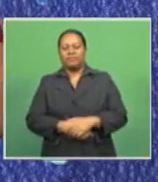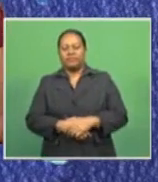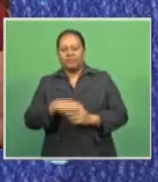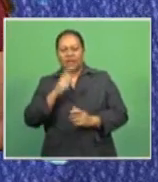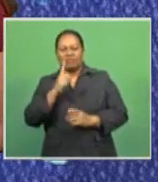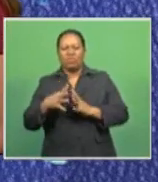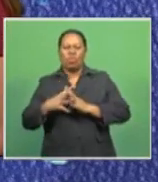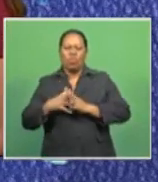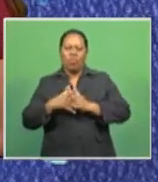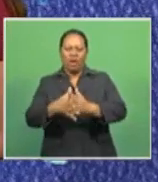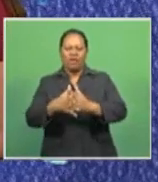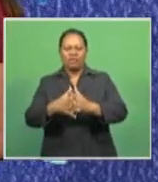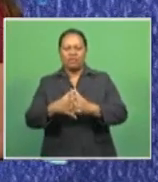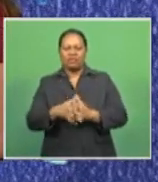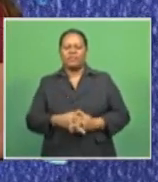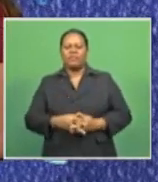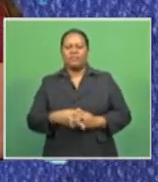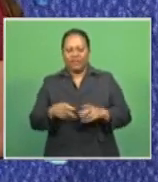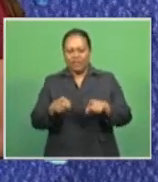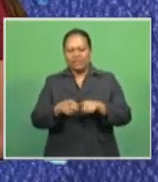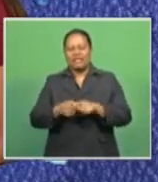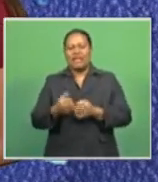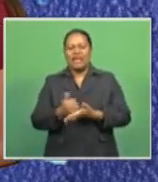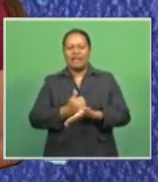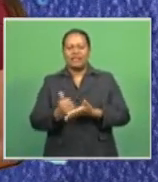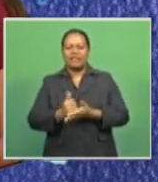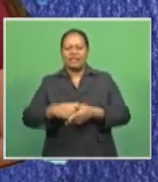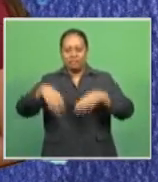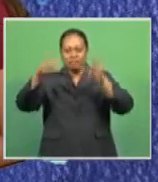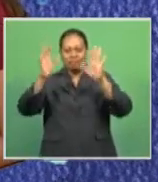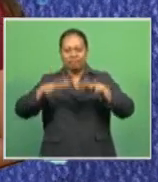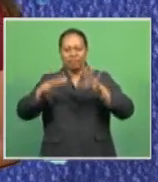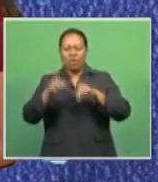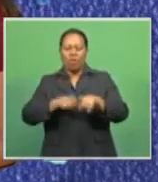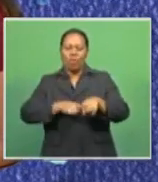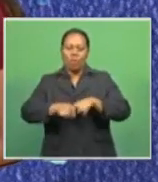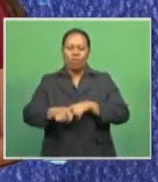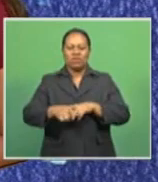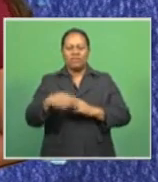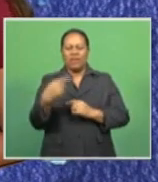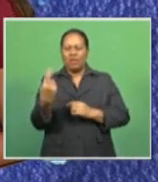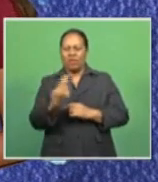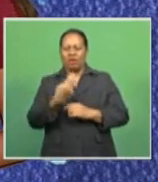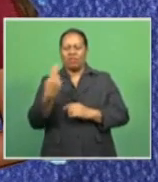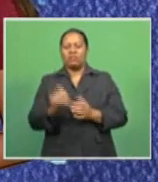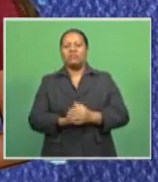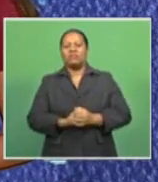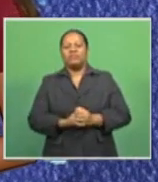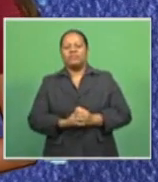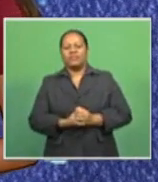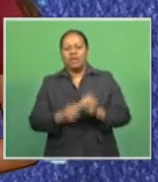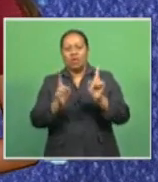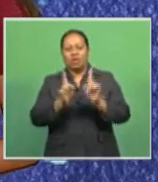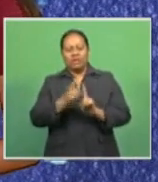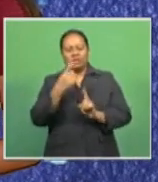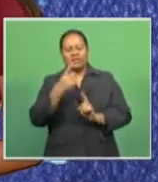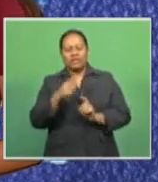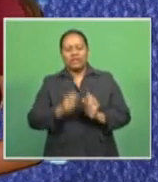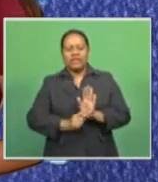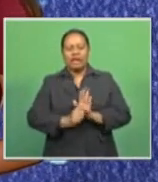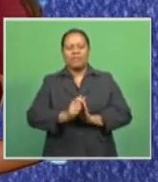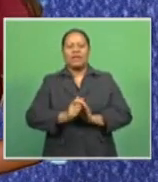the west, the low trough is still pretty active. Showers will most likely be around. Taking a closer look, the temperatures